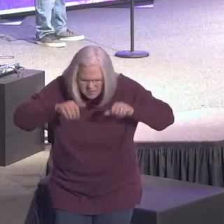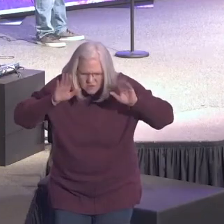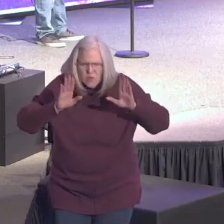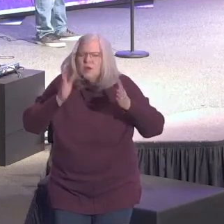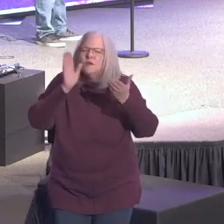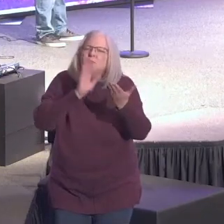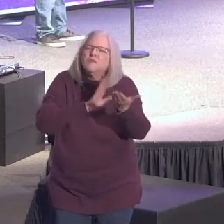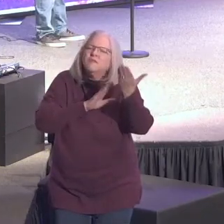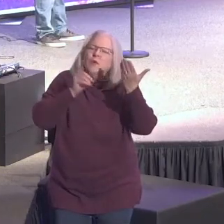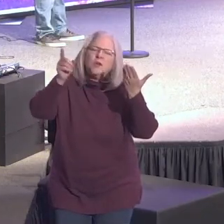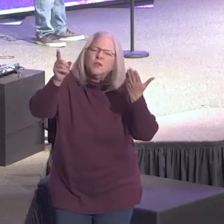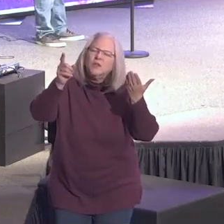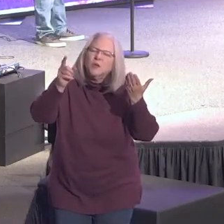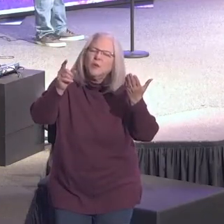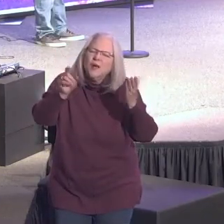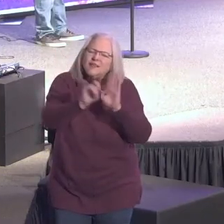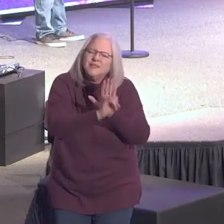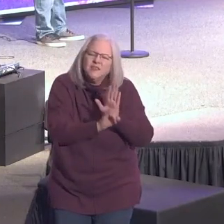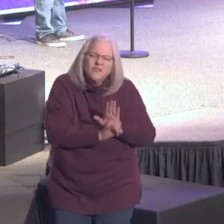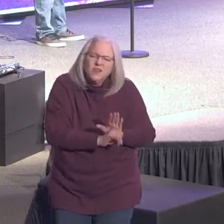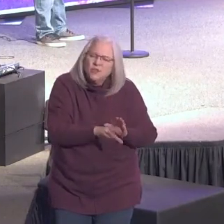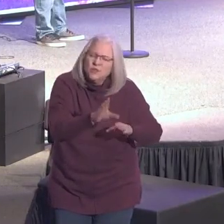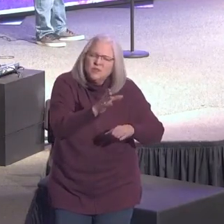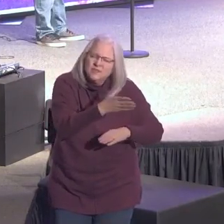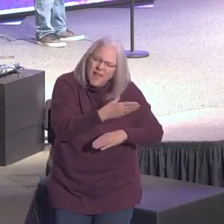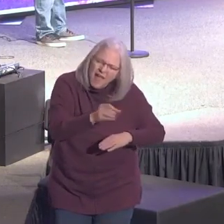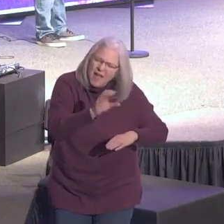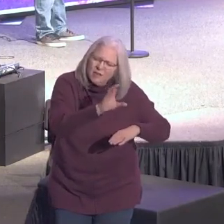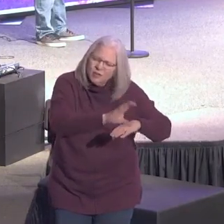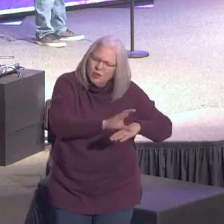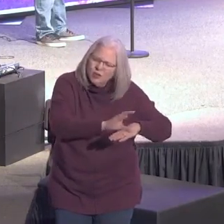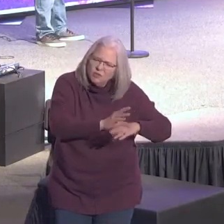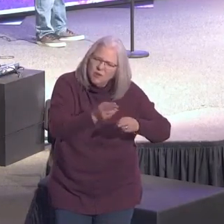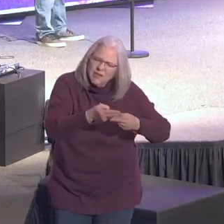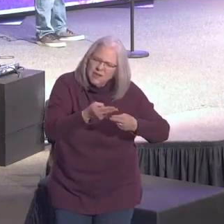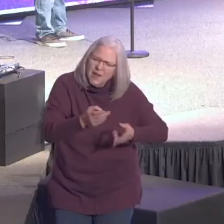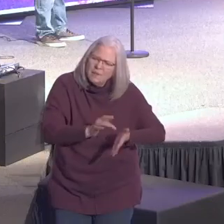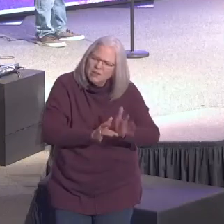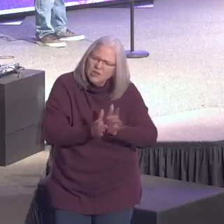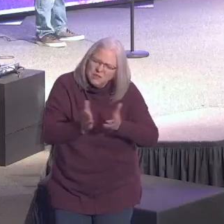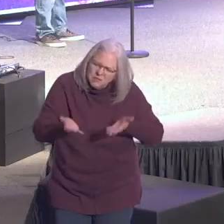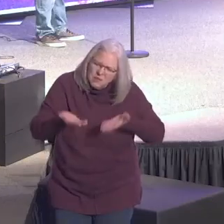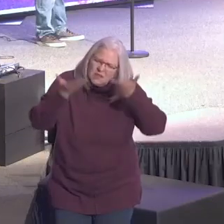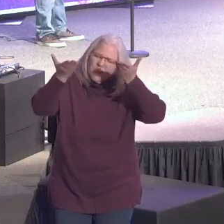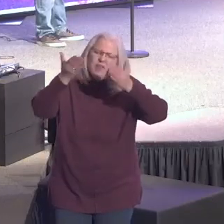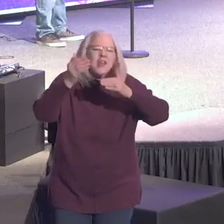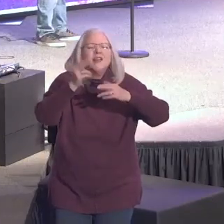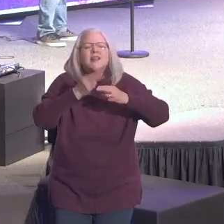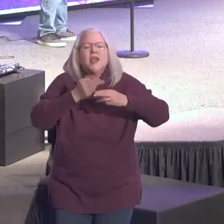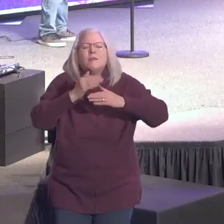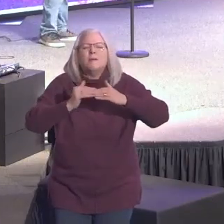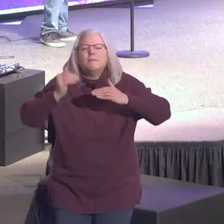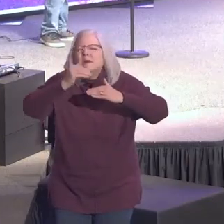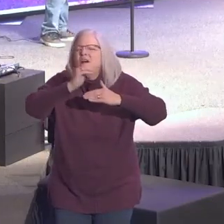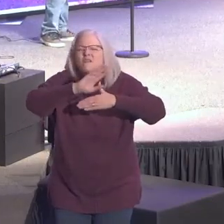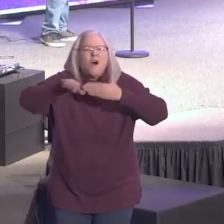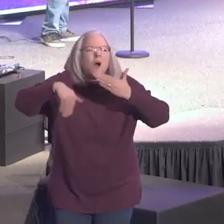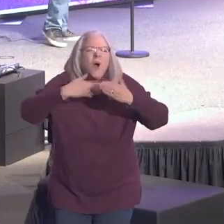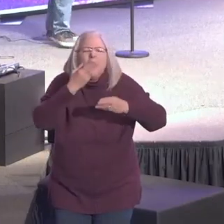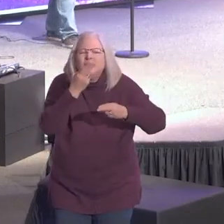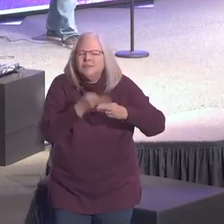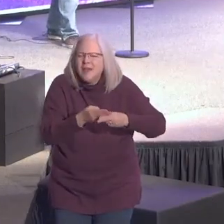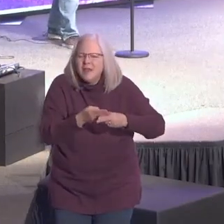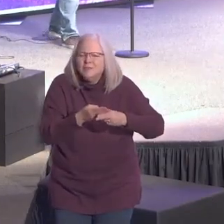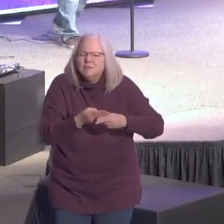you as individuals and as a church. May the name of Jesus be lifted up. That name that's above every other name, that only name by which we